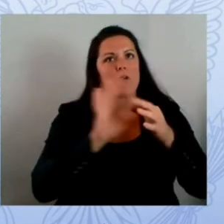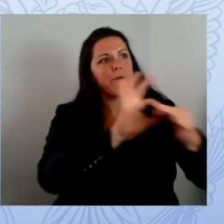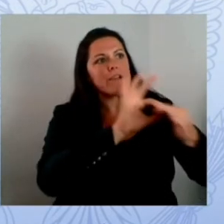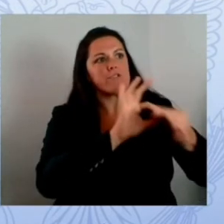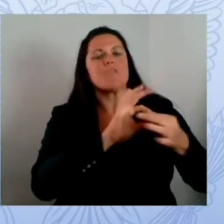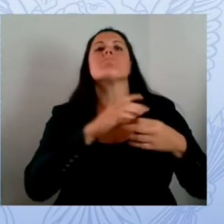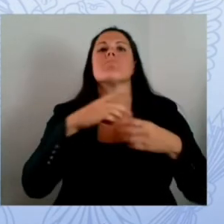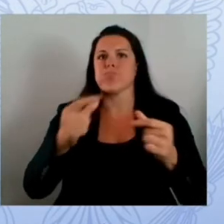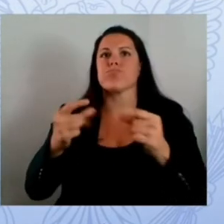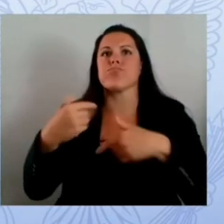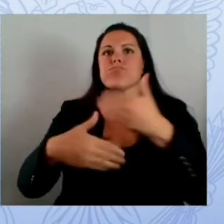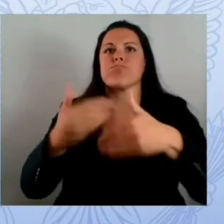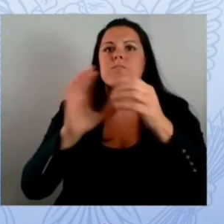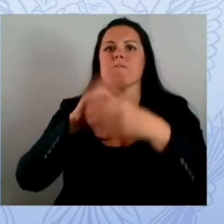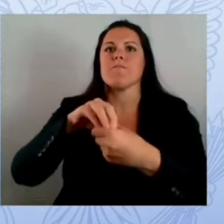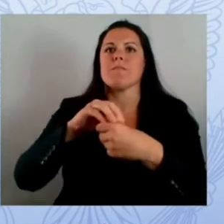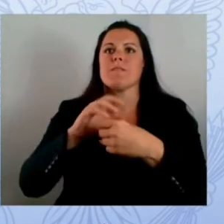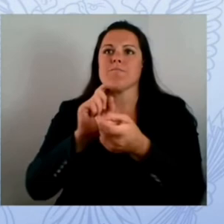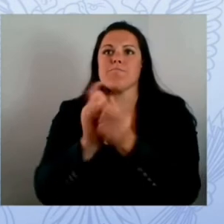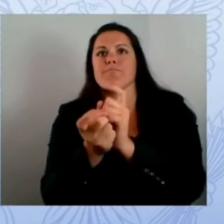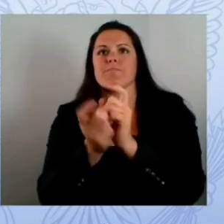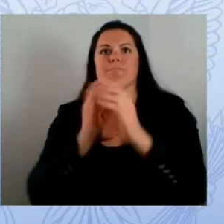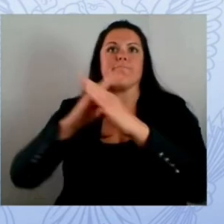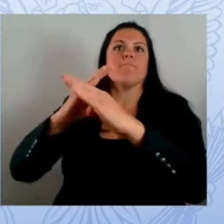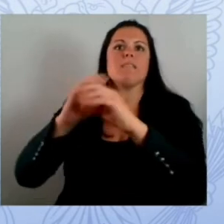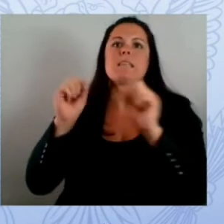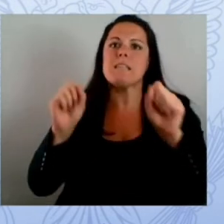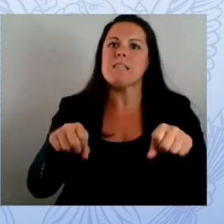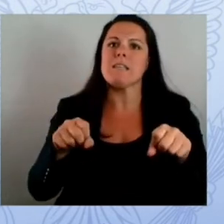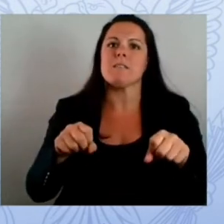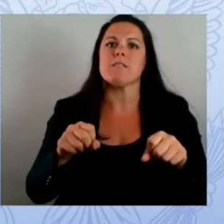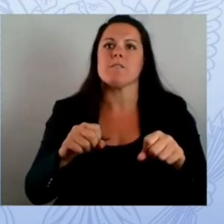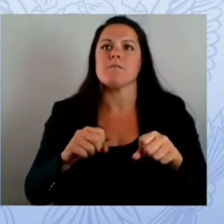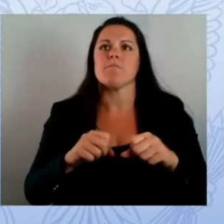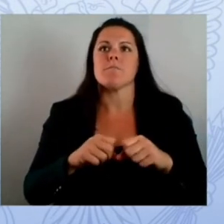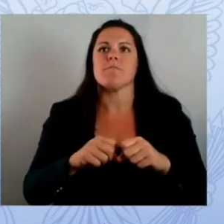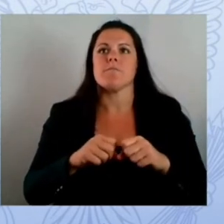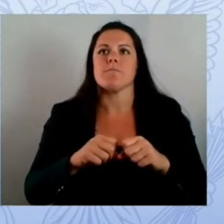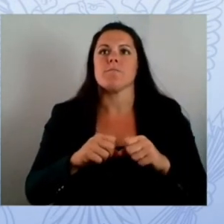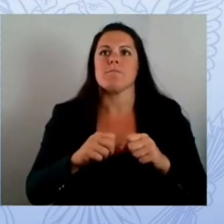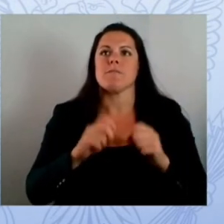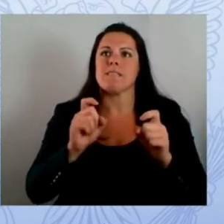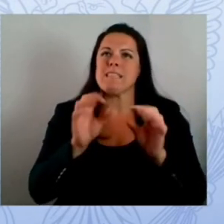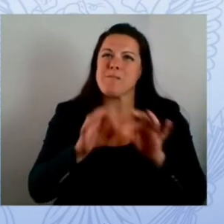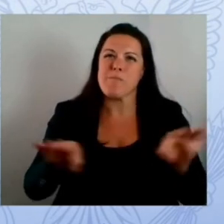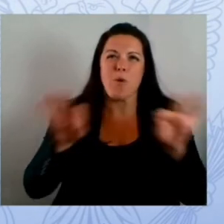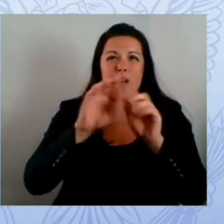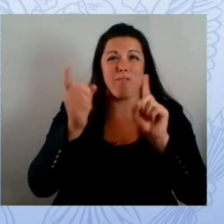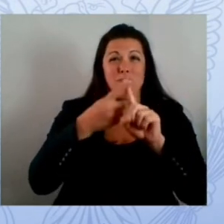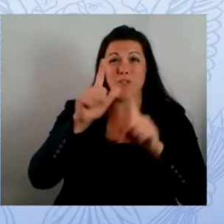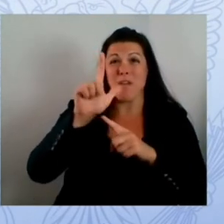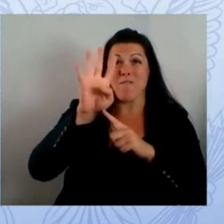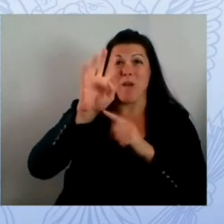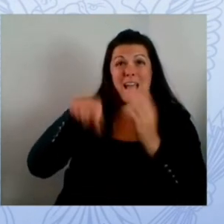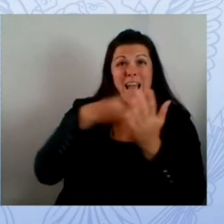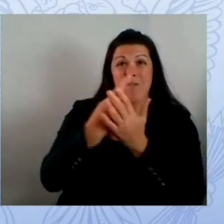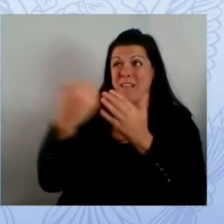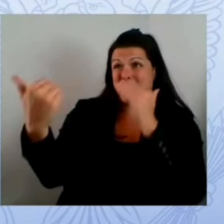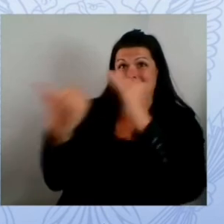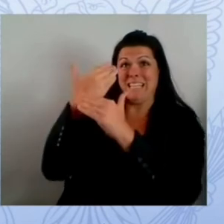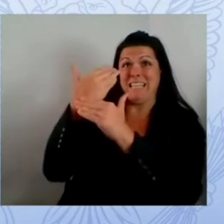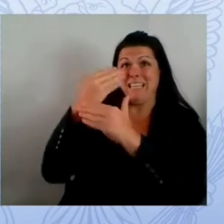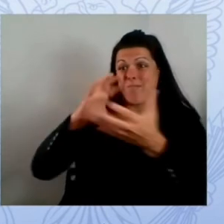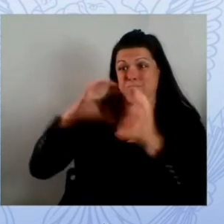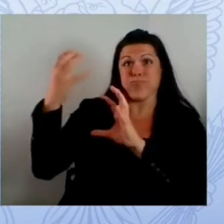and others within 24 hours we had teams on the ground both from our local office in los angeles